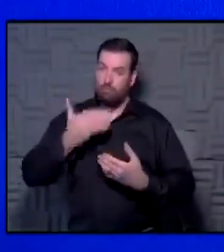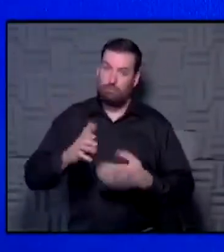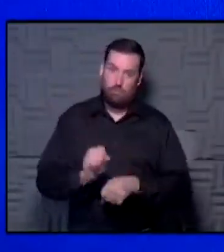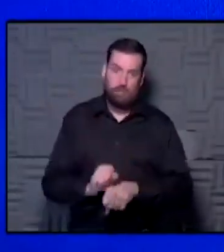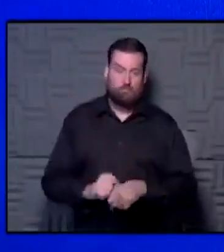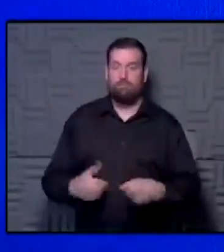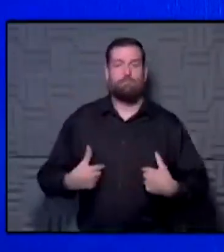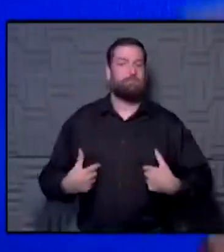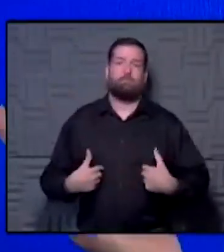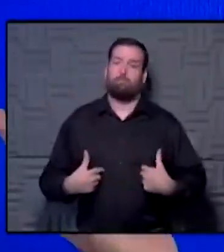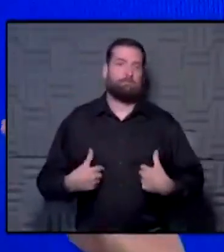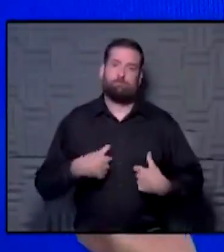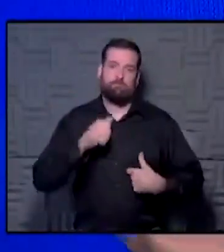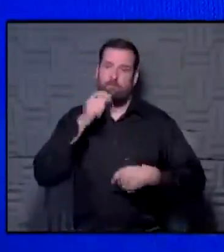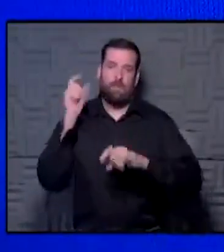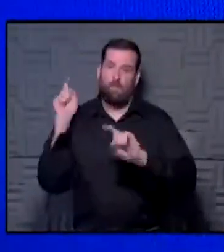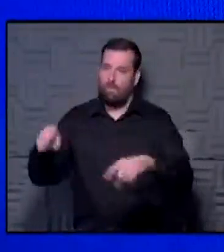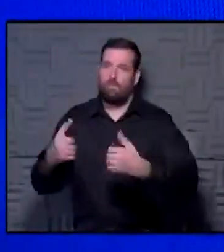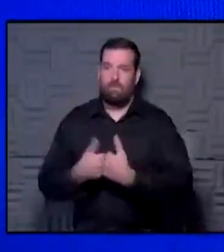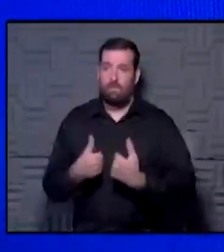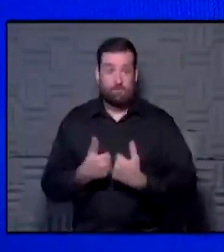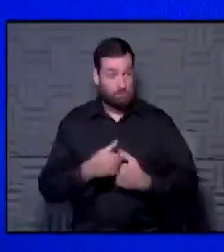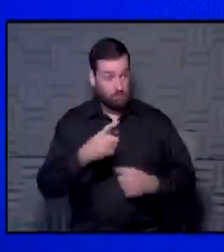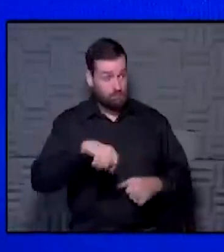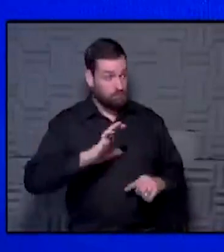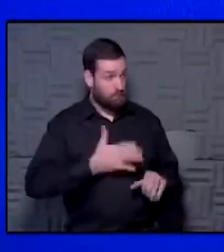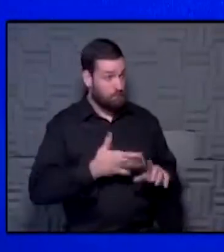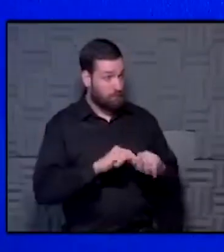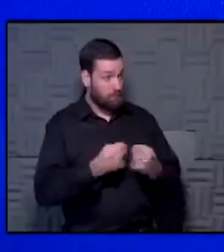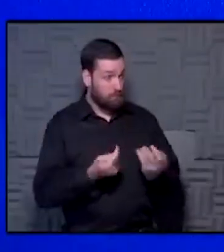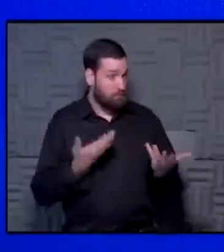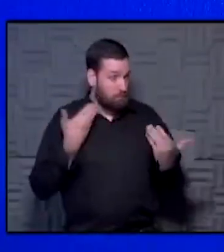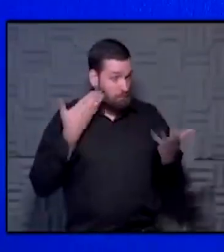I'm not going to the game. I don't know if you are. I don't know if any of our team is.